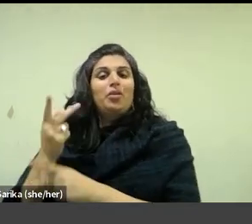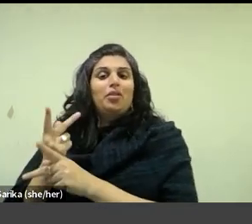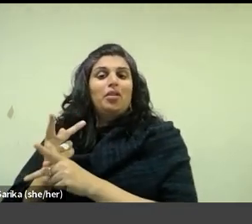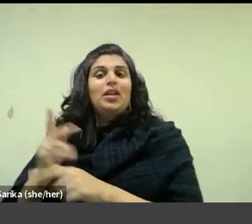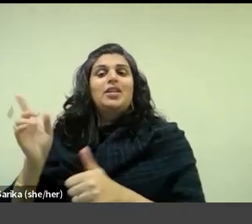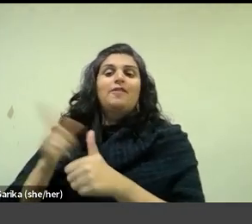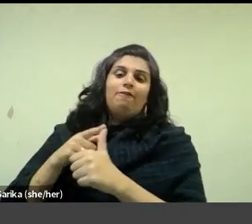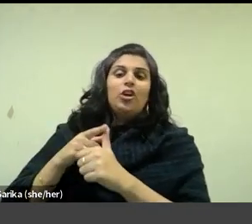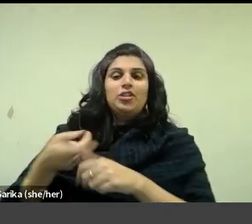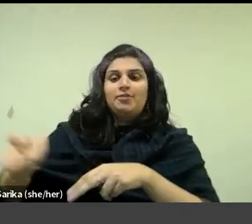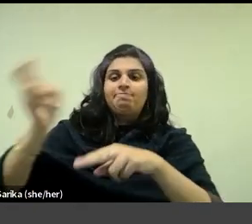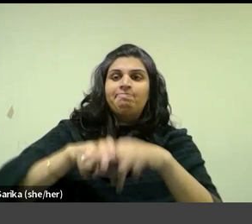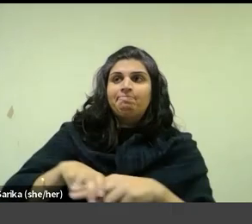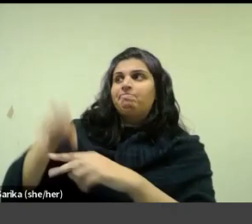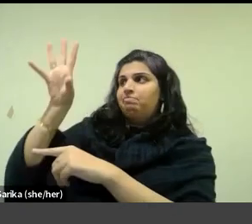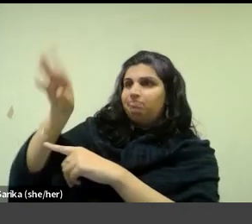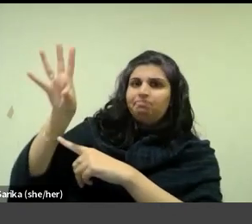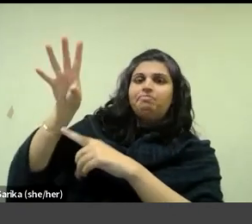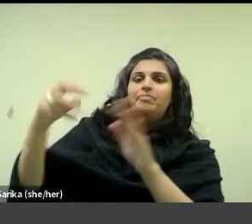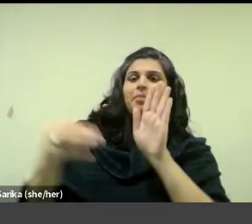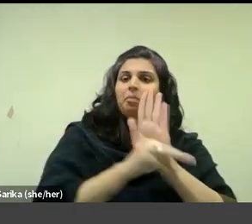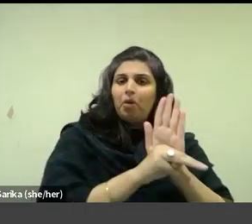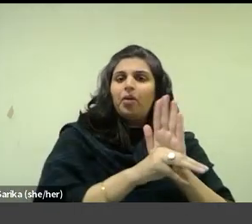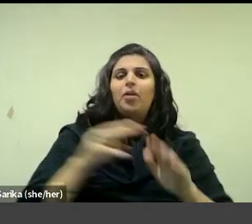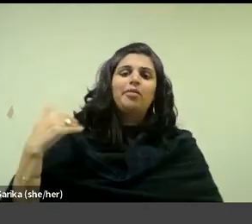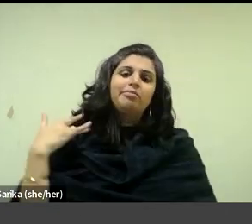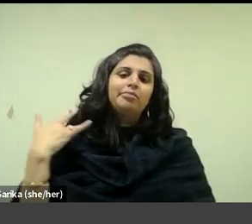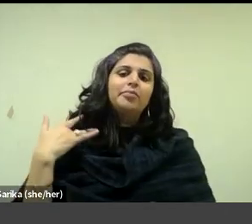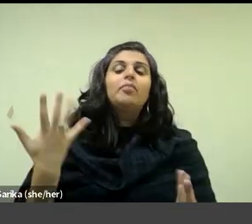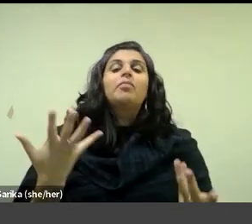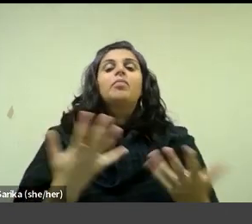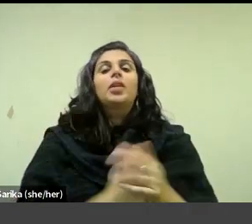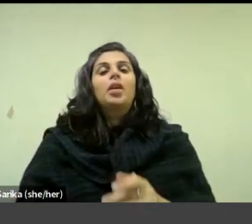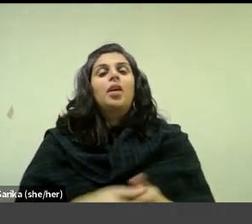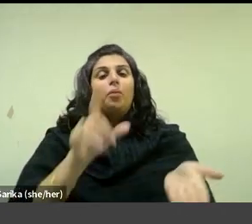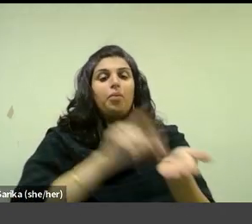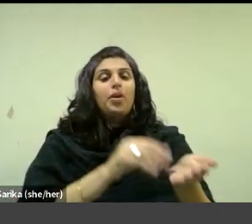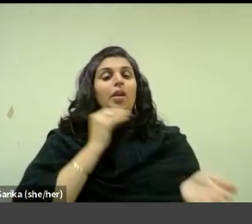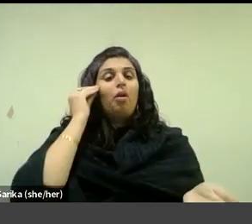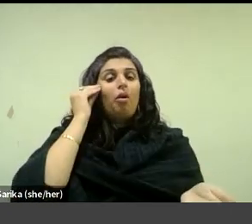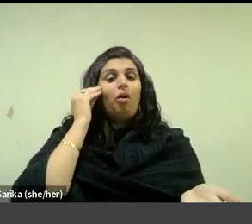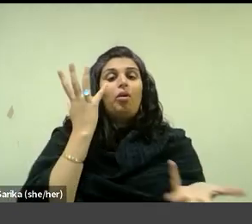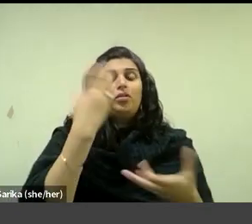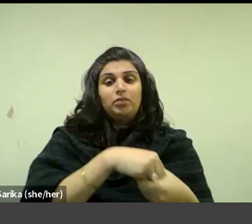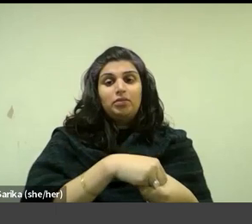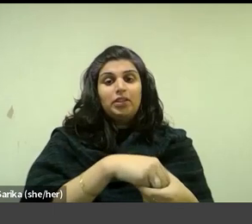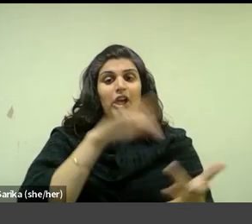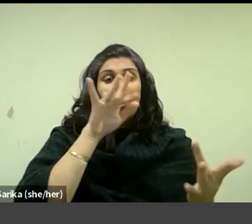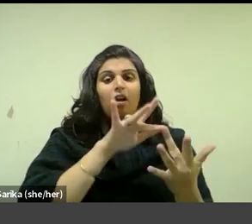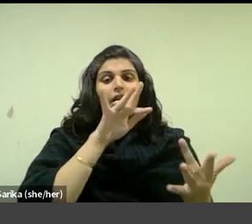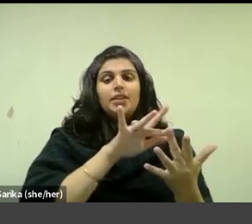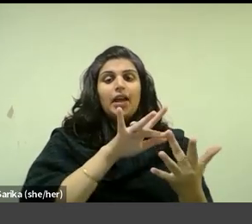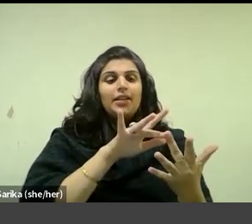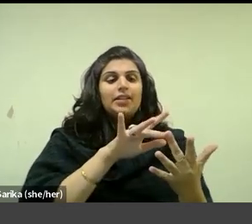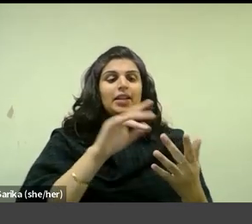sitter. Printing these photographs at home on Eastman's Solio paper would have entailed contact printing the negative